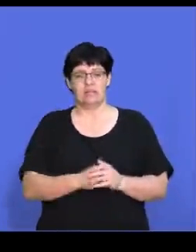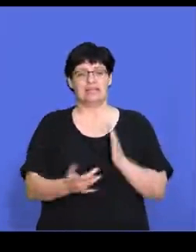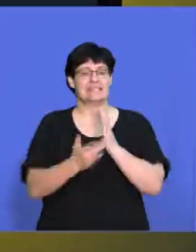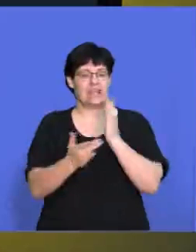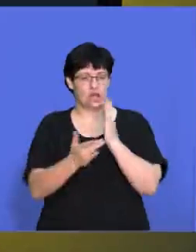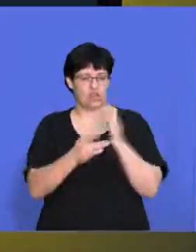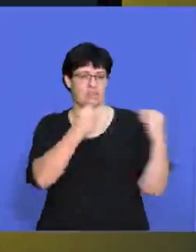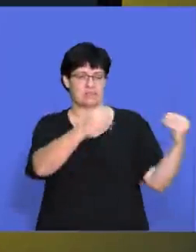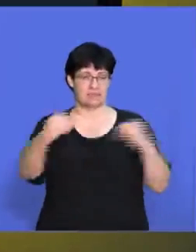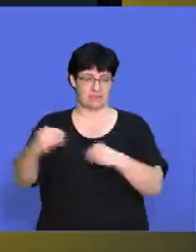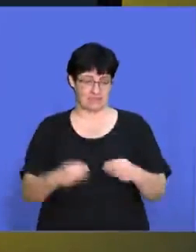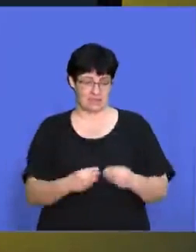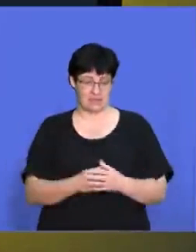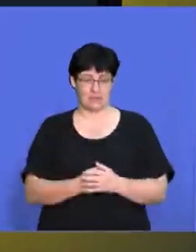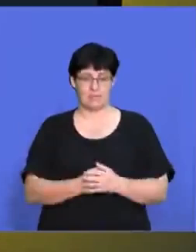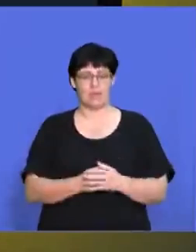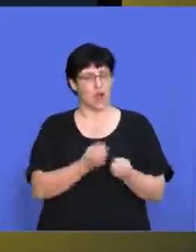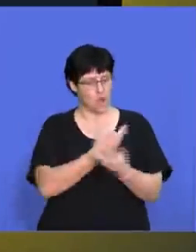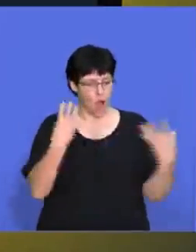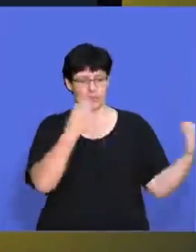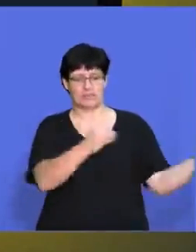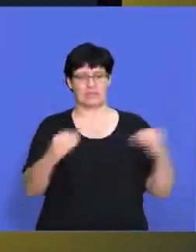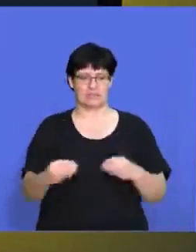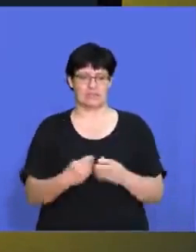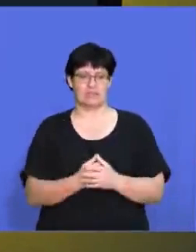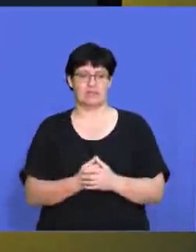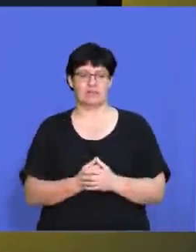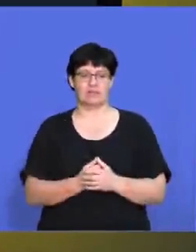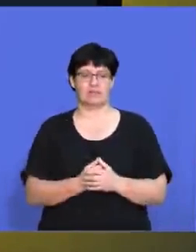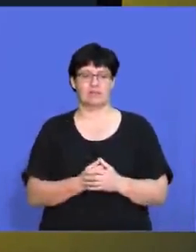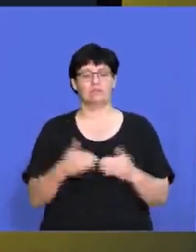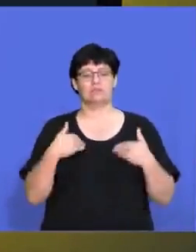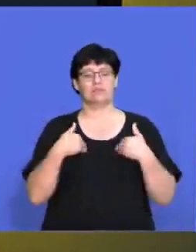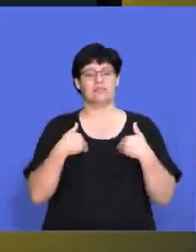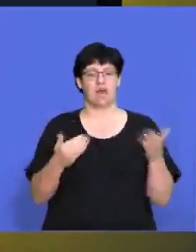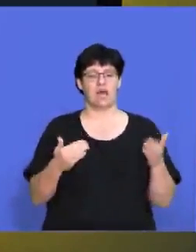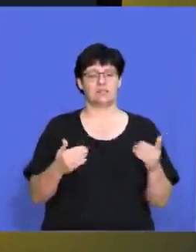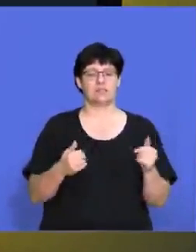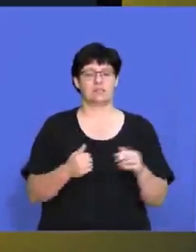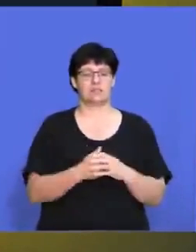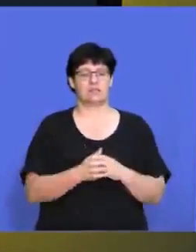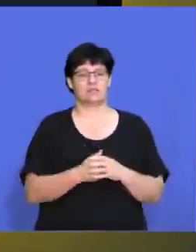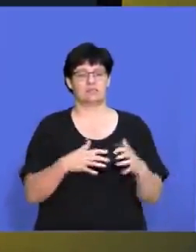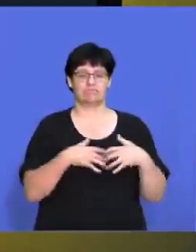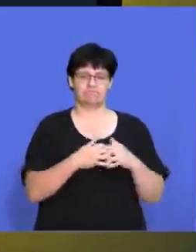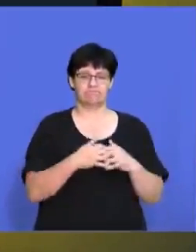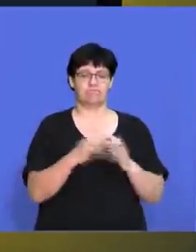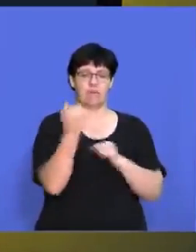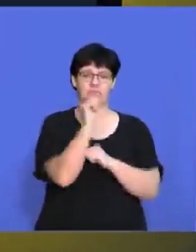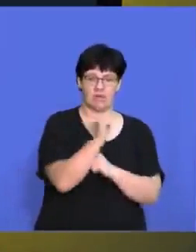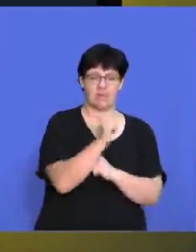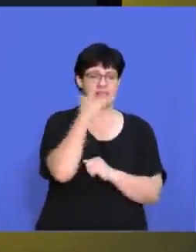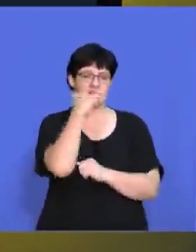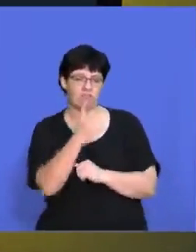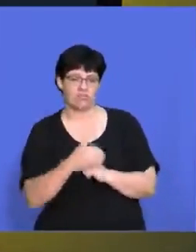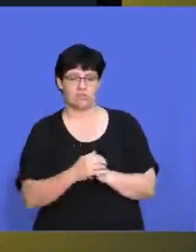companies, there's been a lot of companies that have started making manufacturing cell